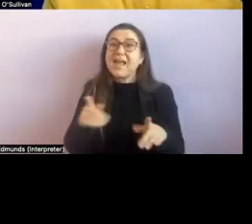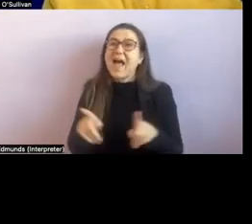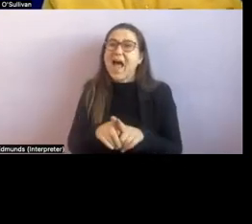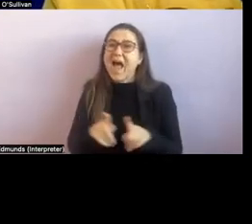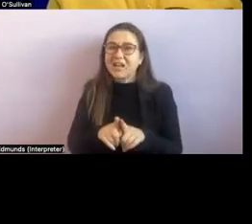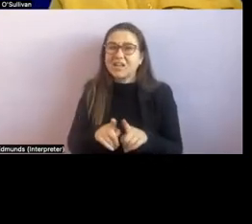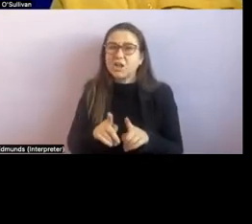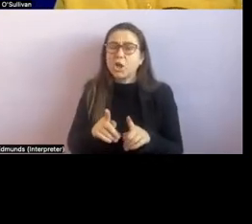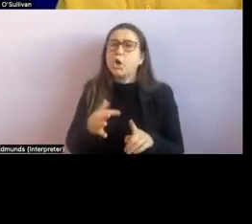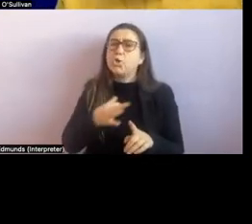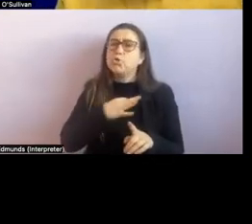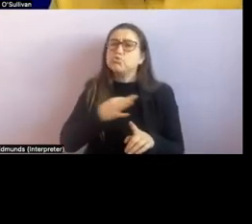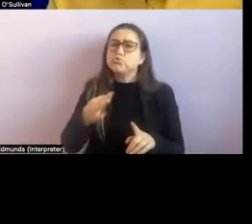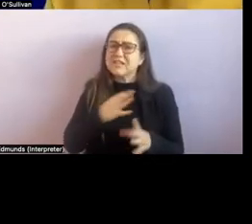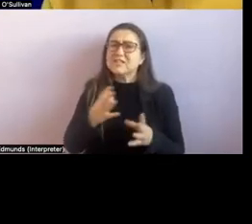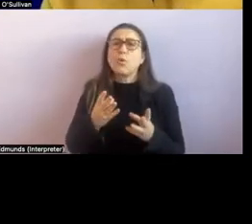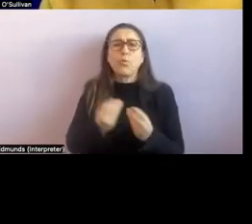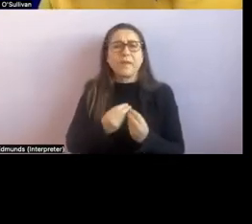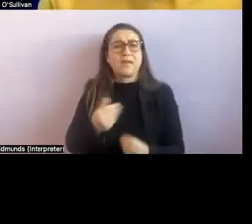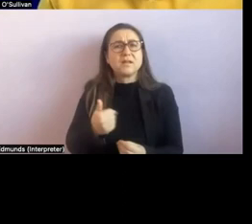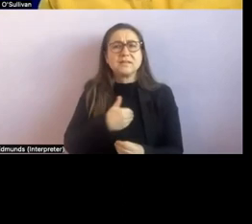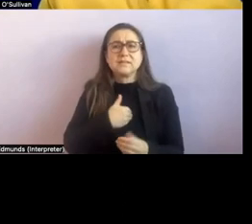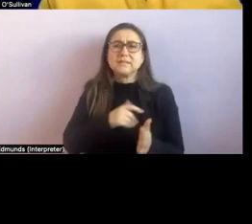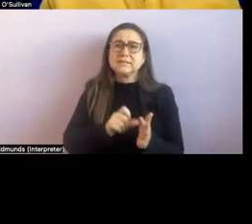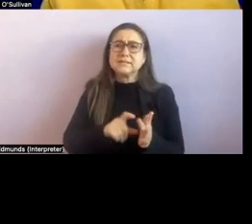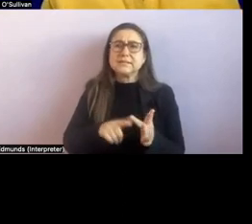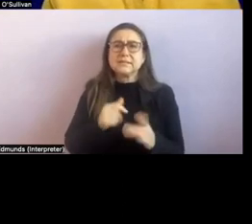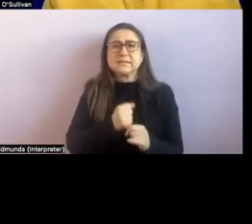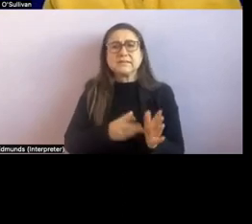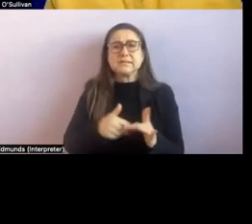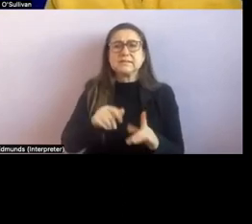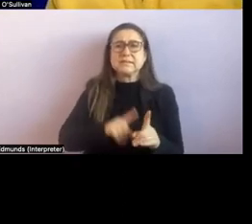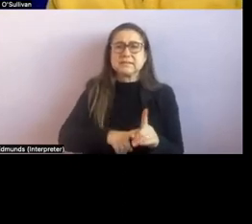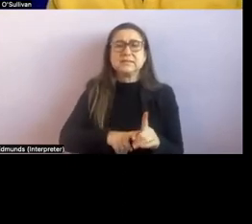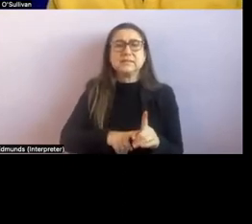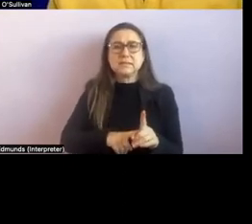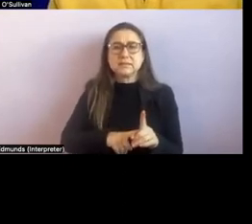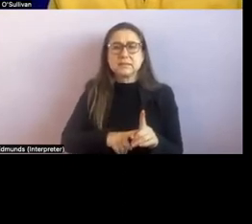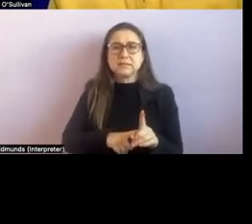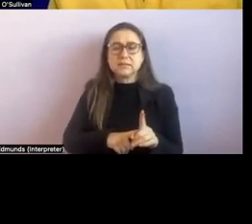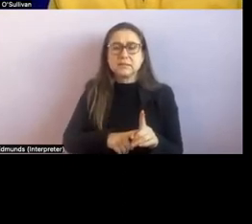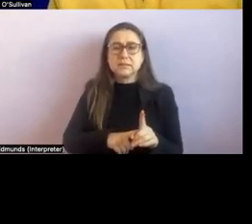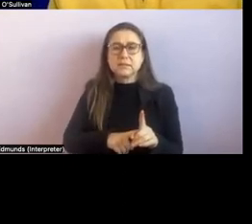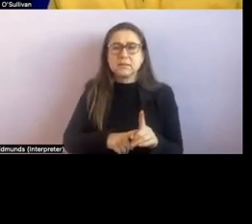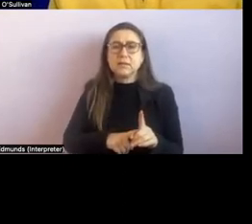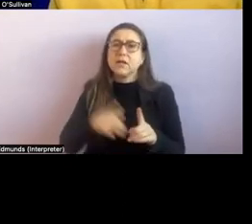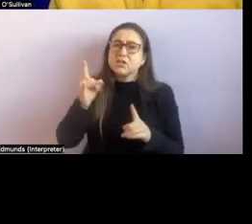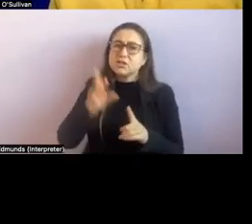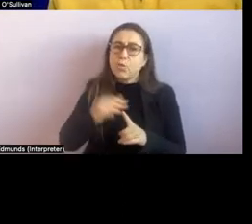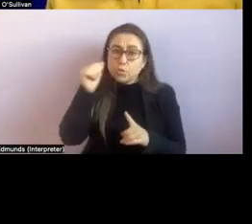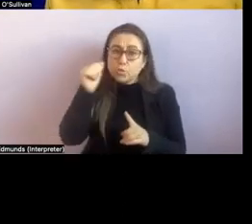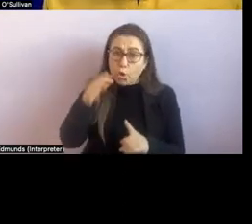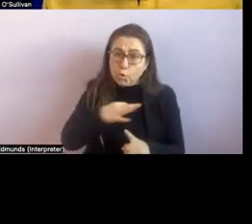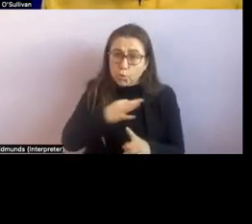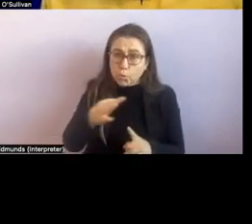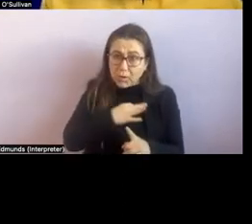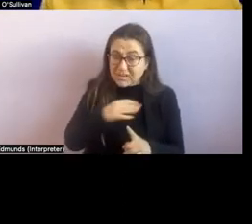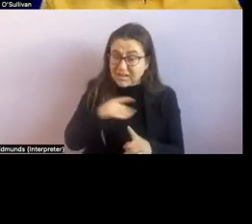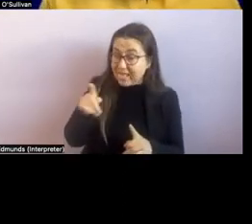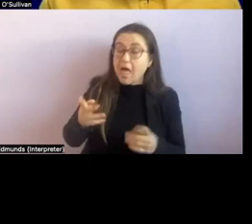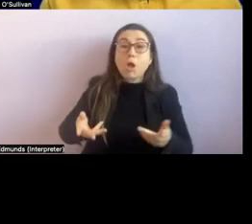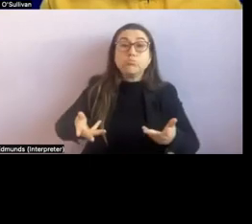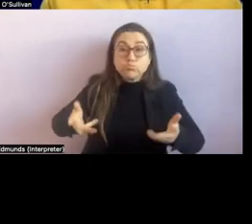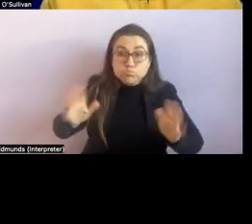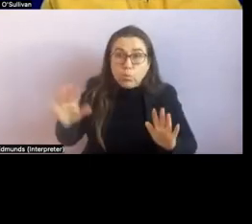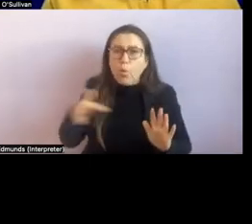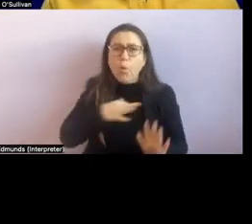a um huge balancing act to know what um is okay to take risks with um and i think it's about working in a